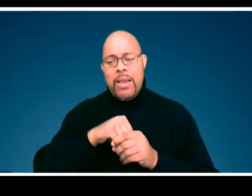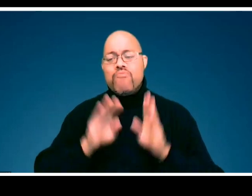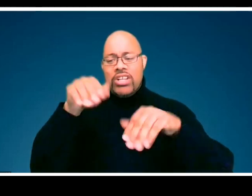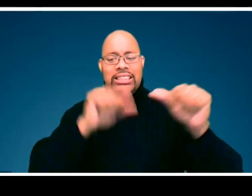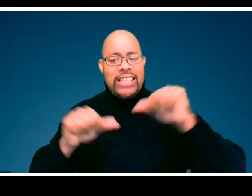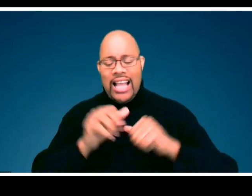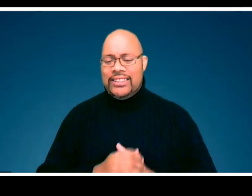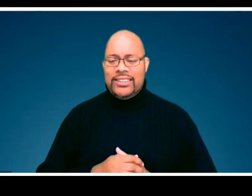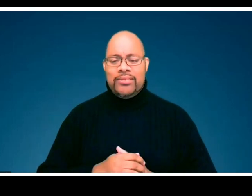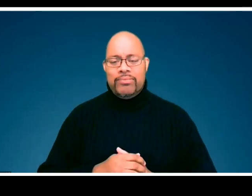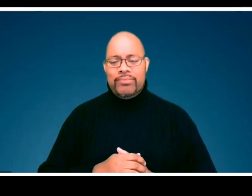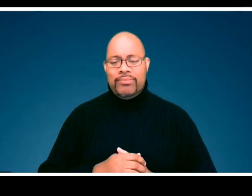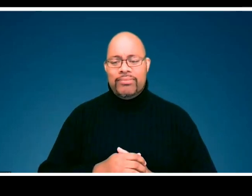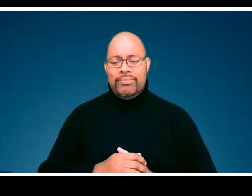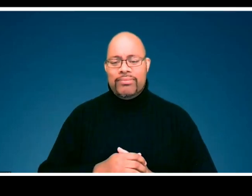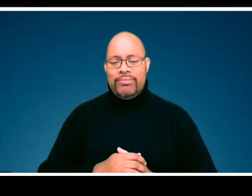Science.